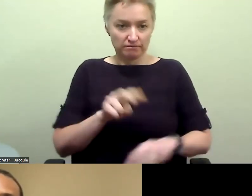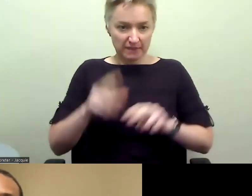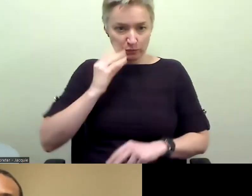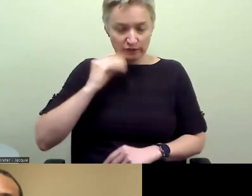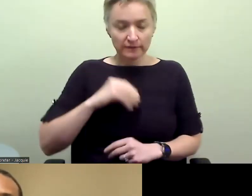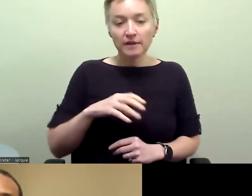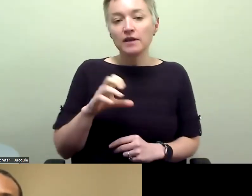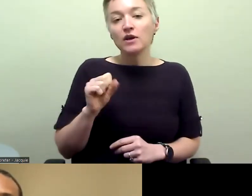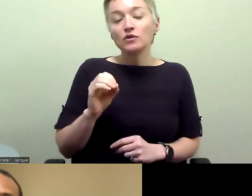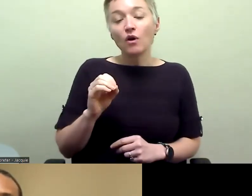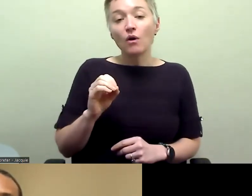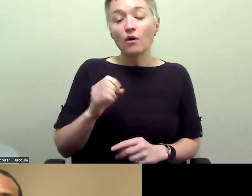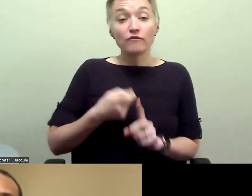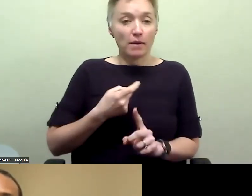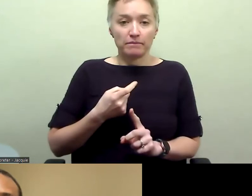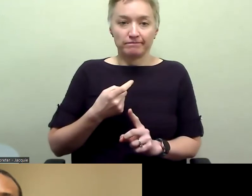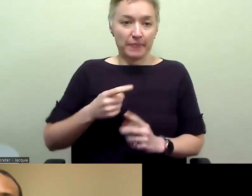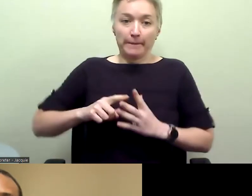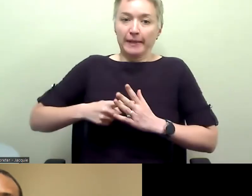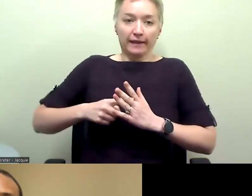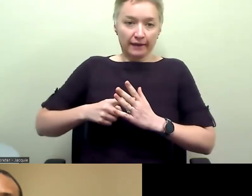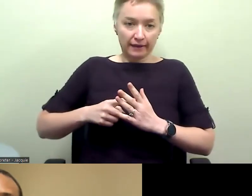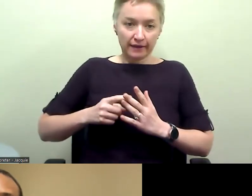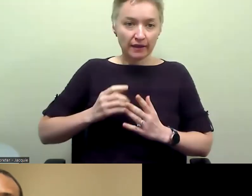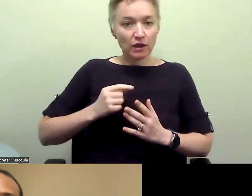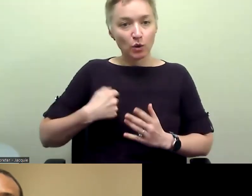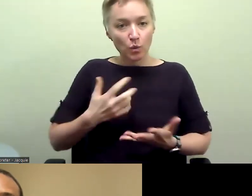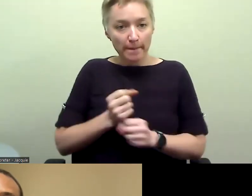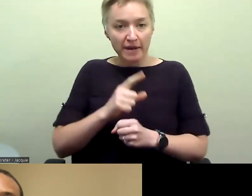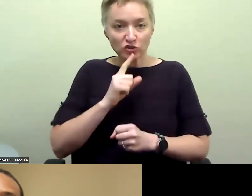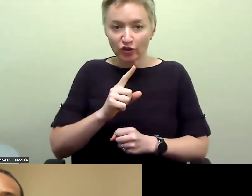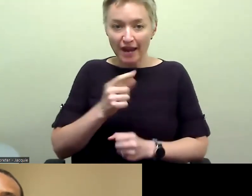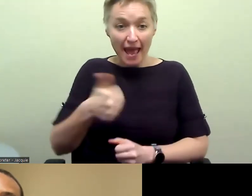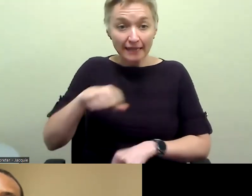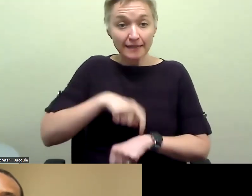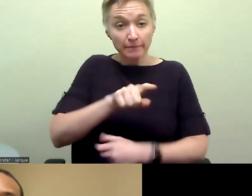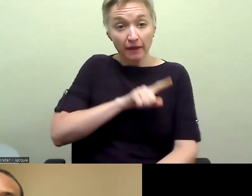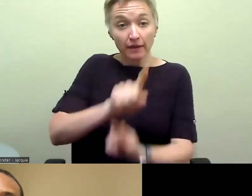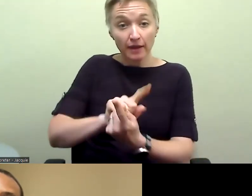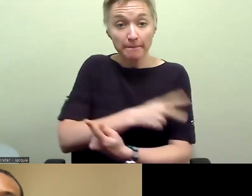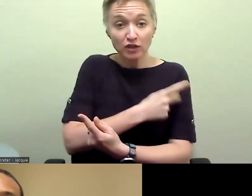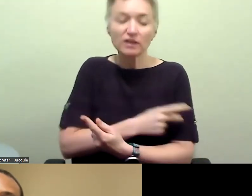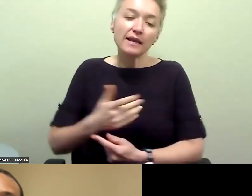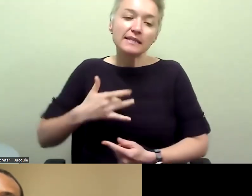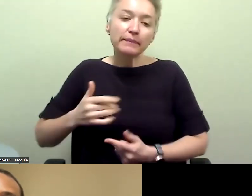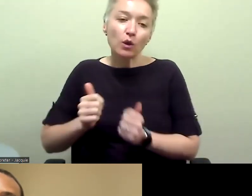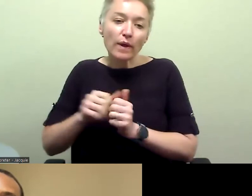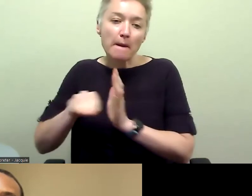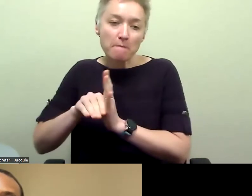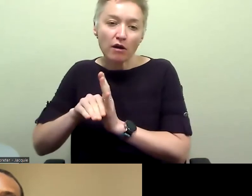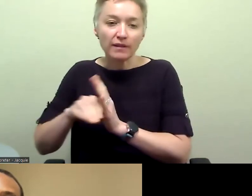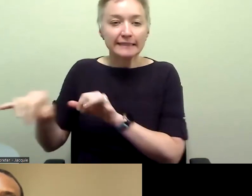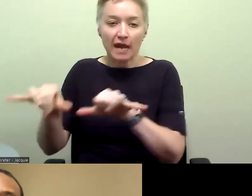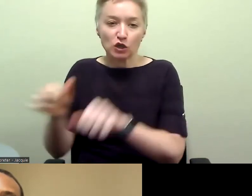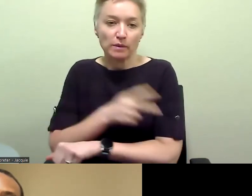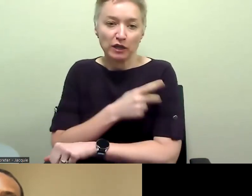that every, uh, you know, patient encounter, generally these are with our standardized patients, um, that there is